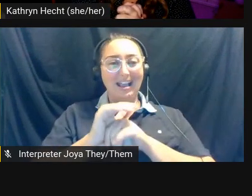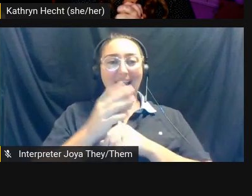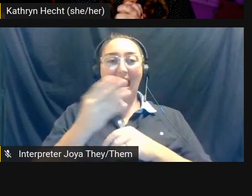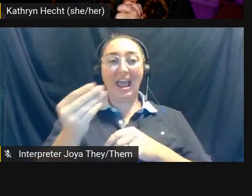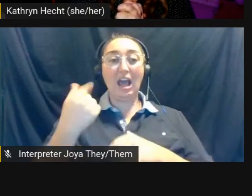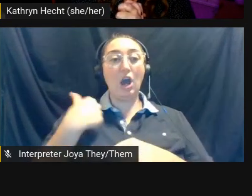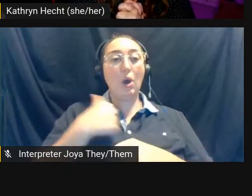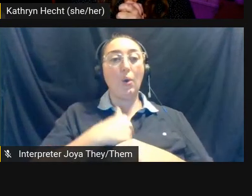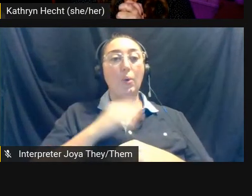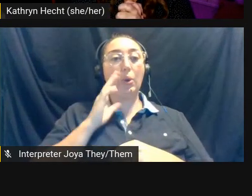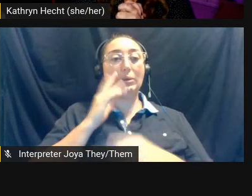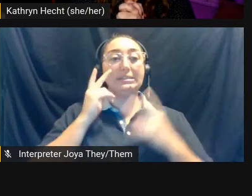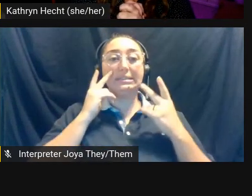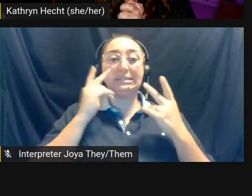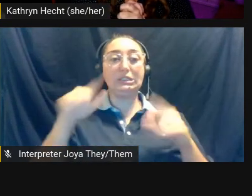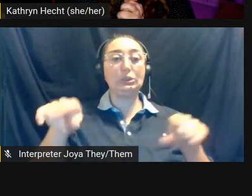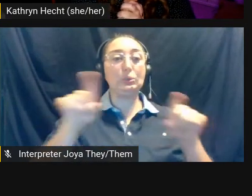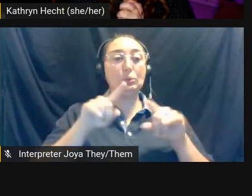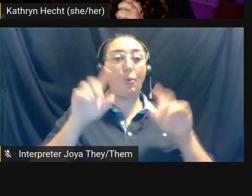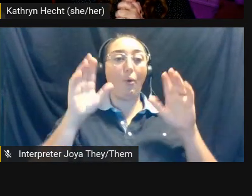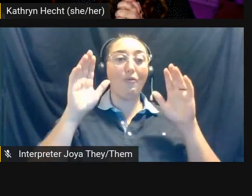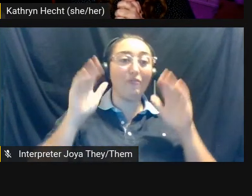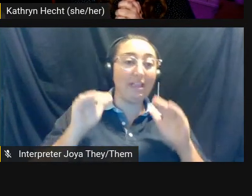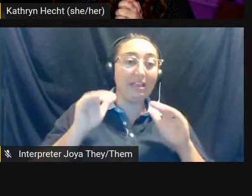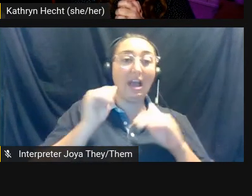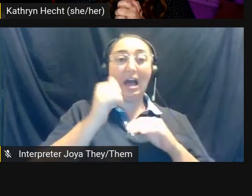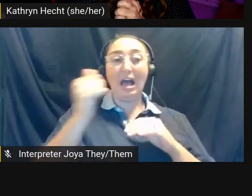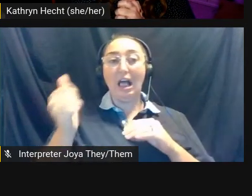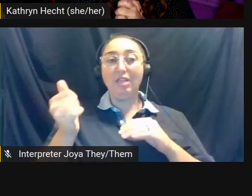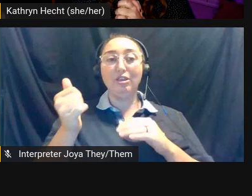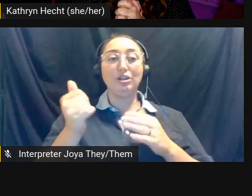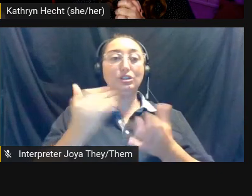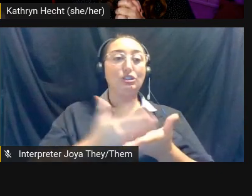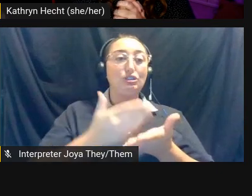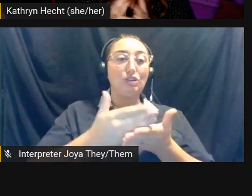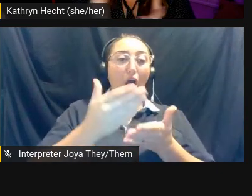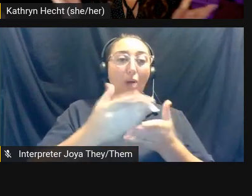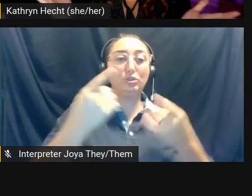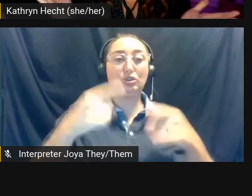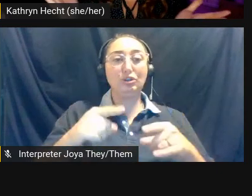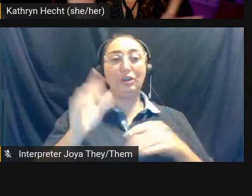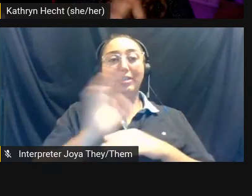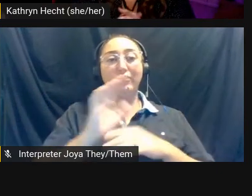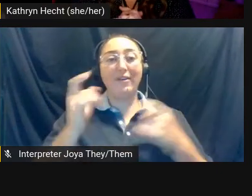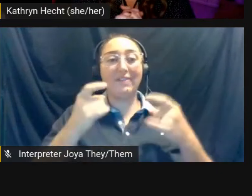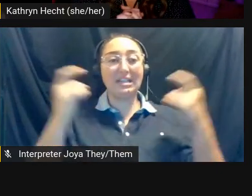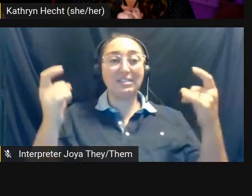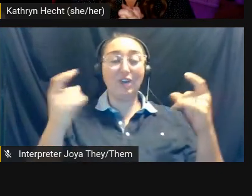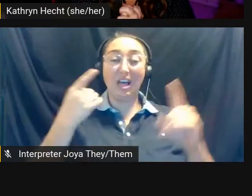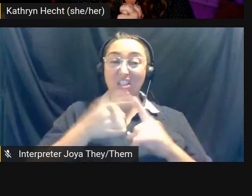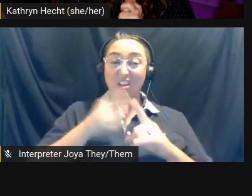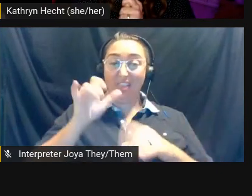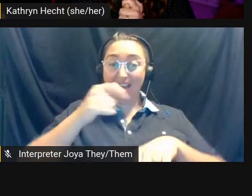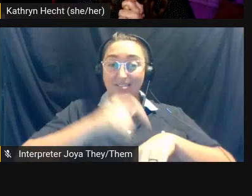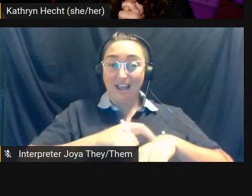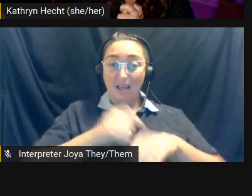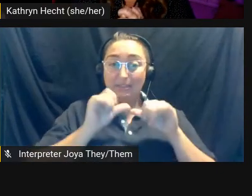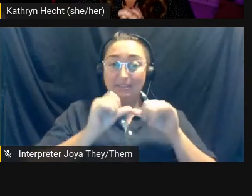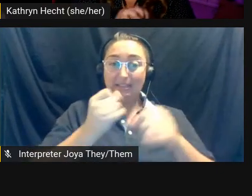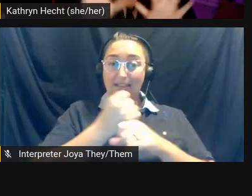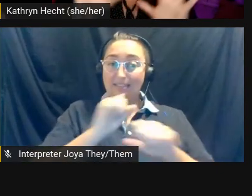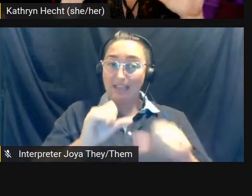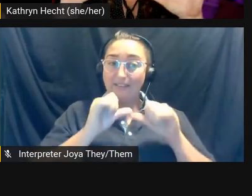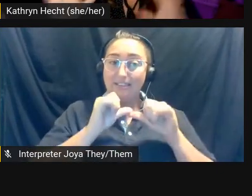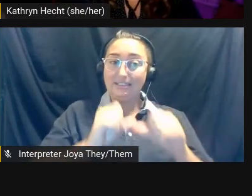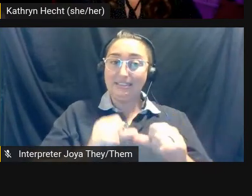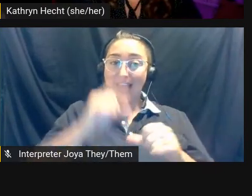we will see you hopefully at other stops during the festival. And until then stay safe, stay sane and stay